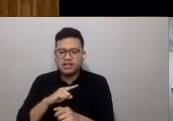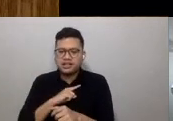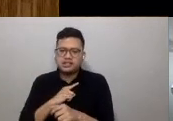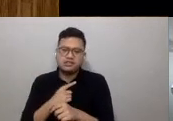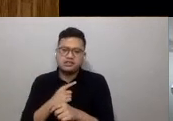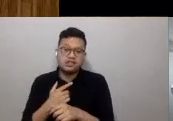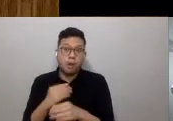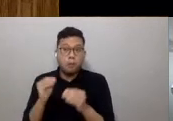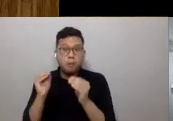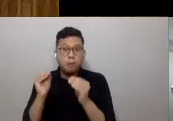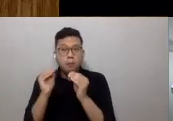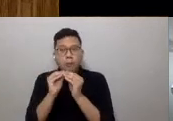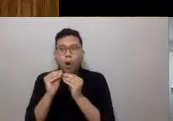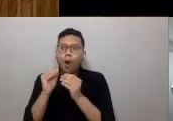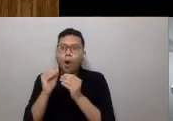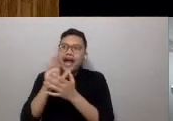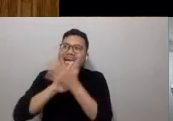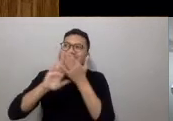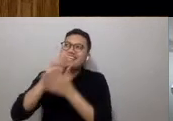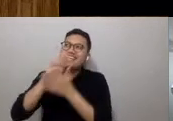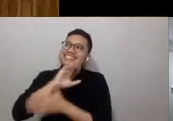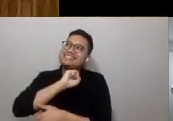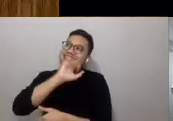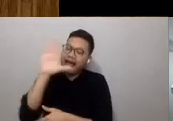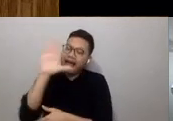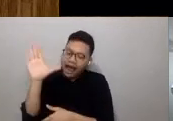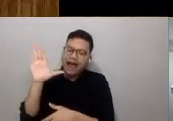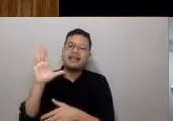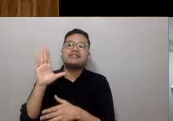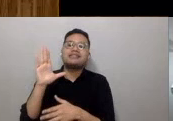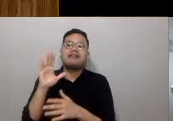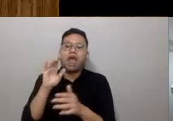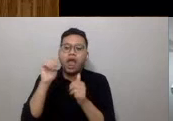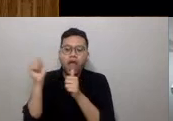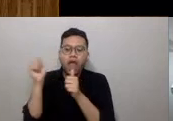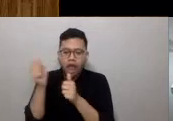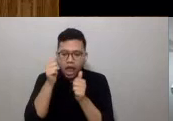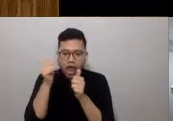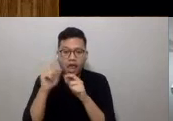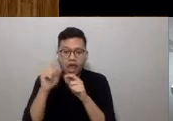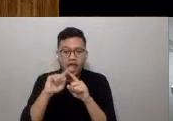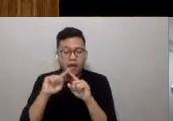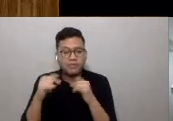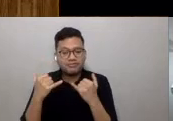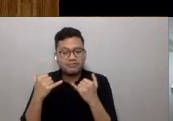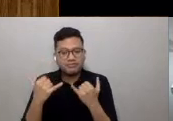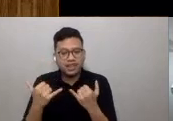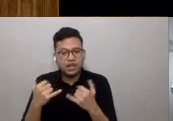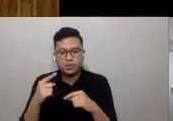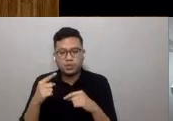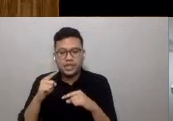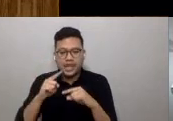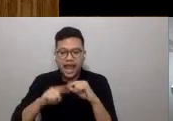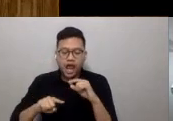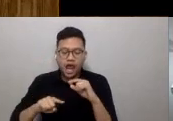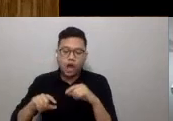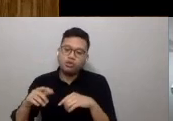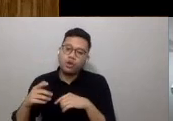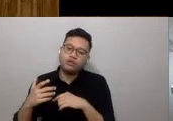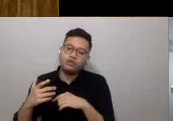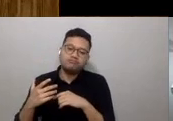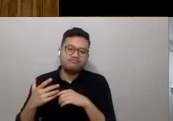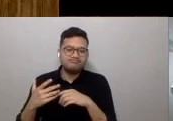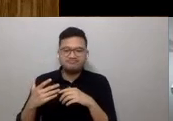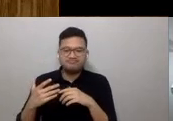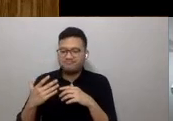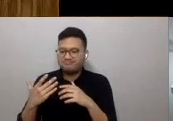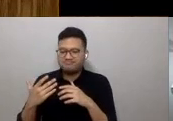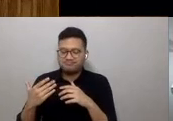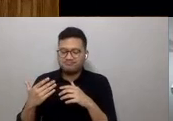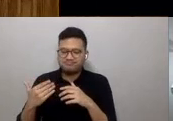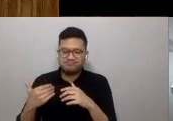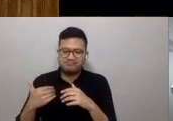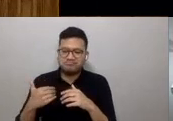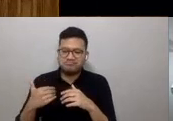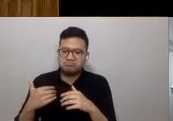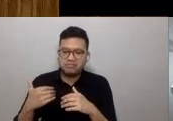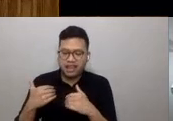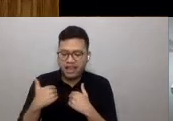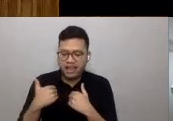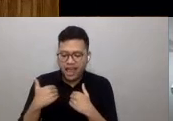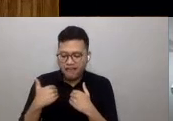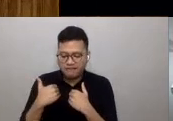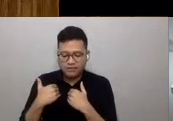cleaner air. But as industries crawl out of lockdown, we cannot afford to return to our carbon-intensive waves.